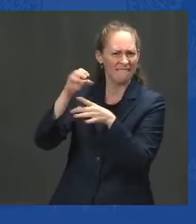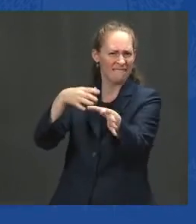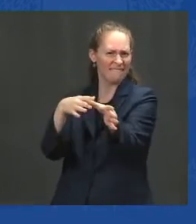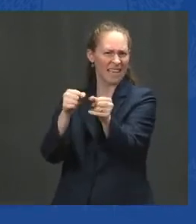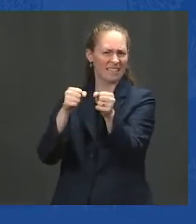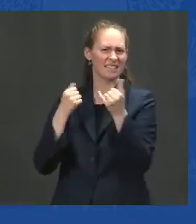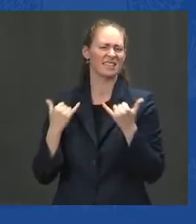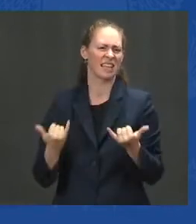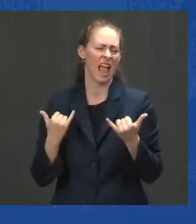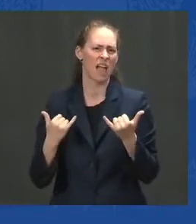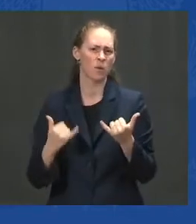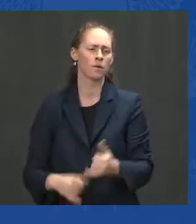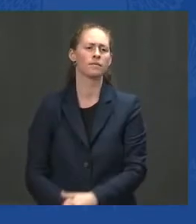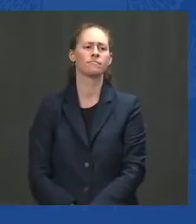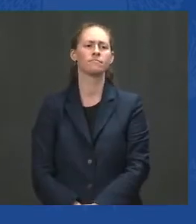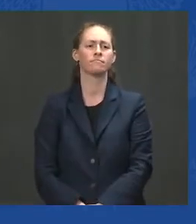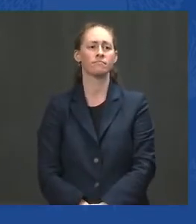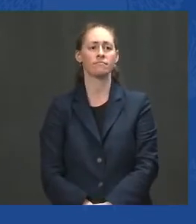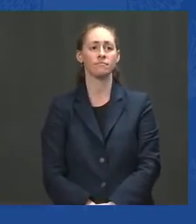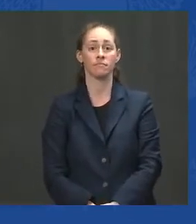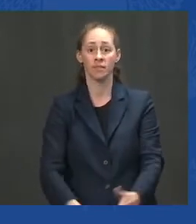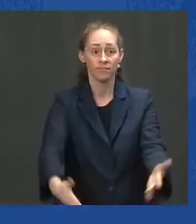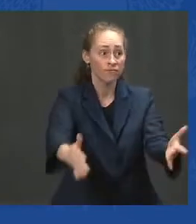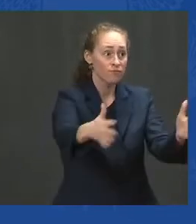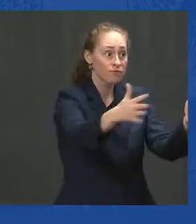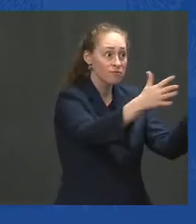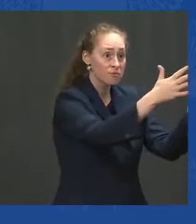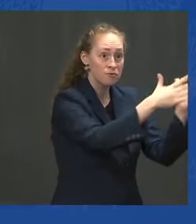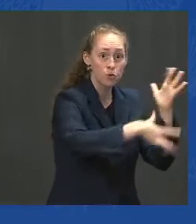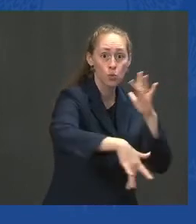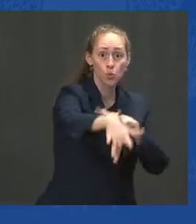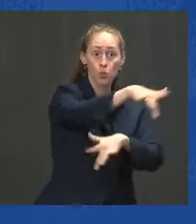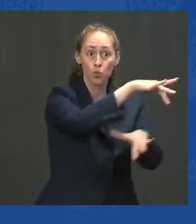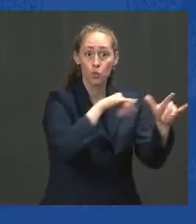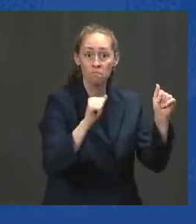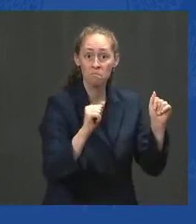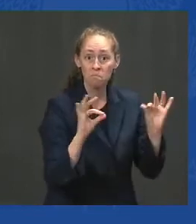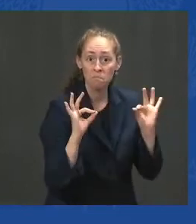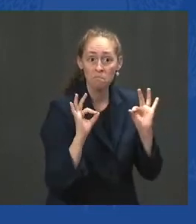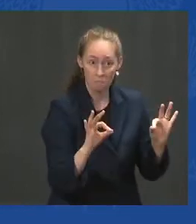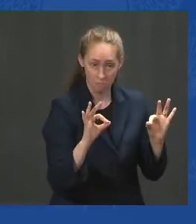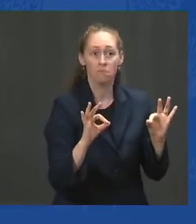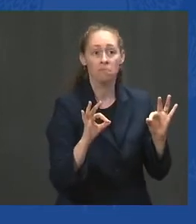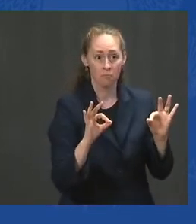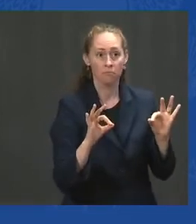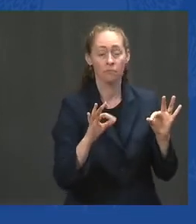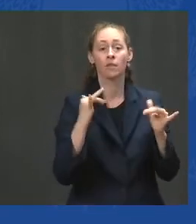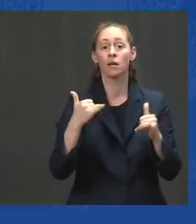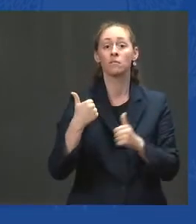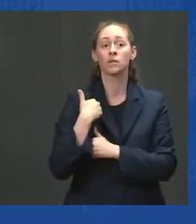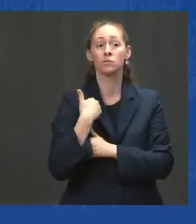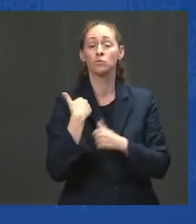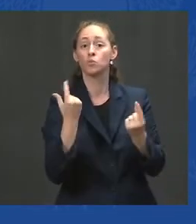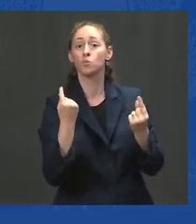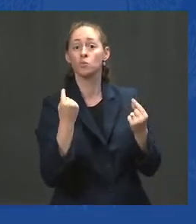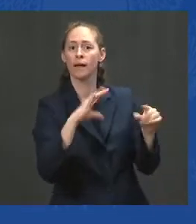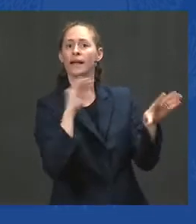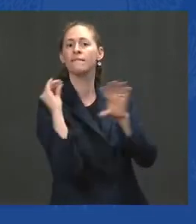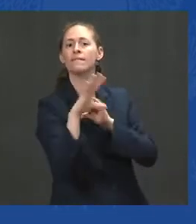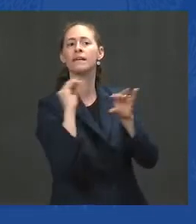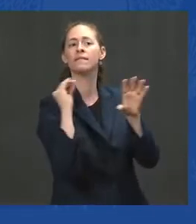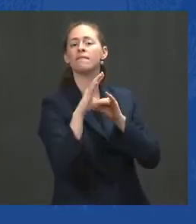And once we have completed this mission, we will conclude our military withdrawal. We will end